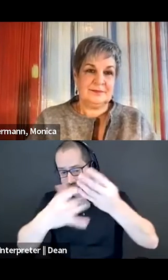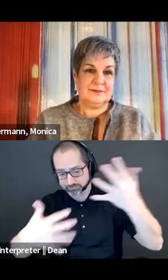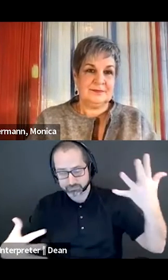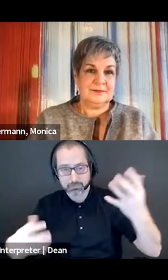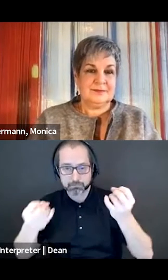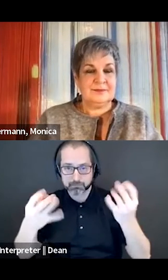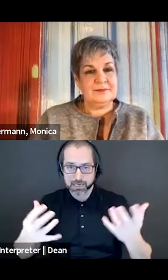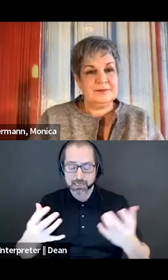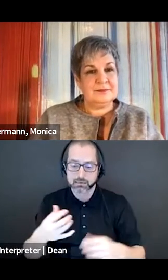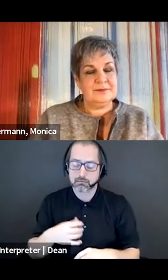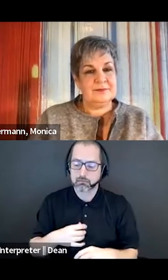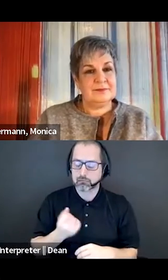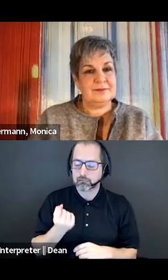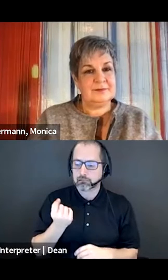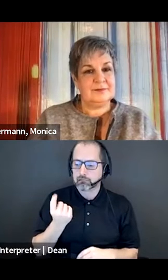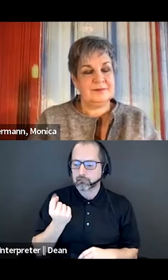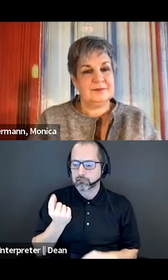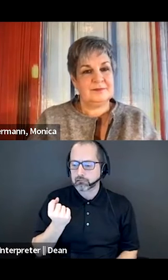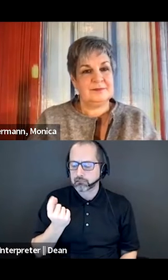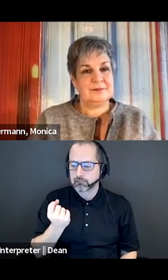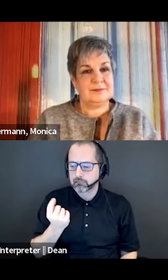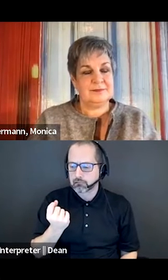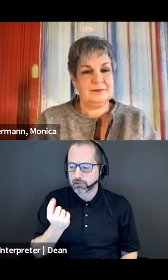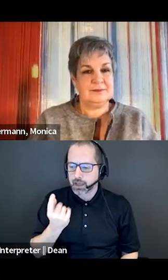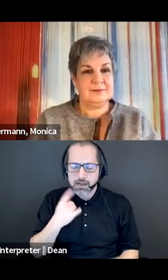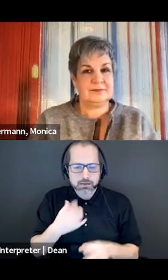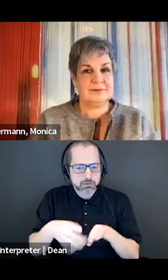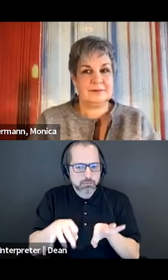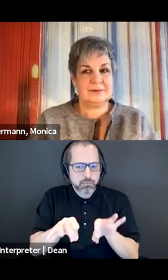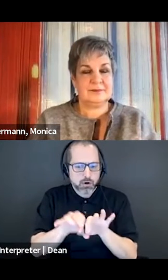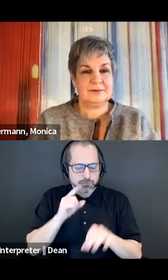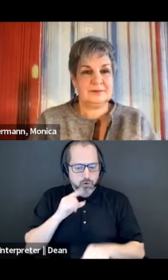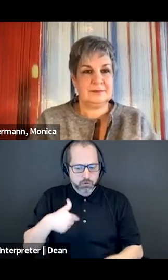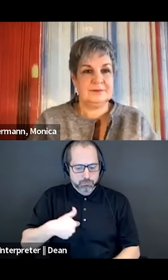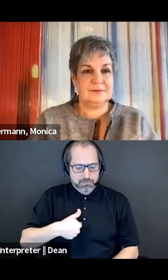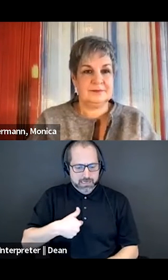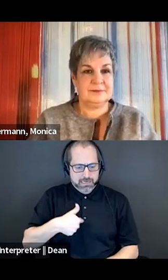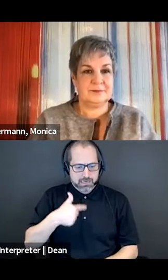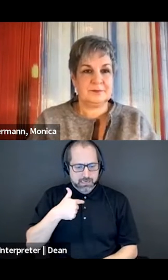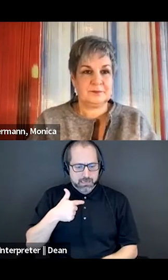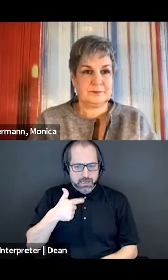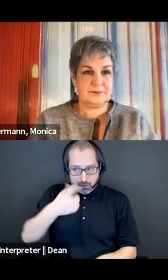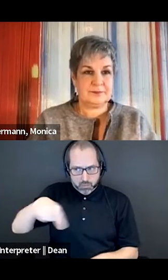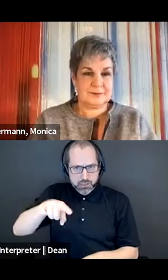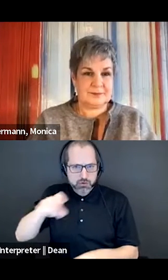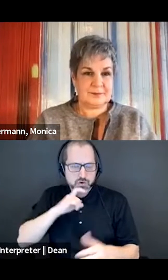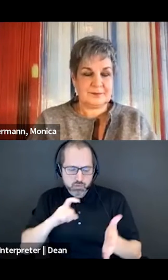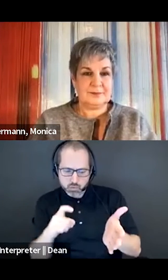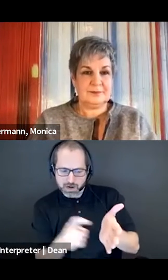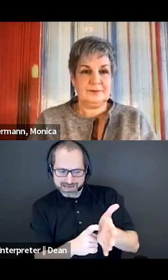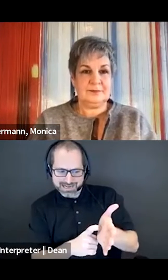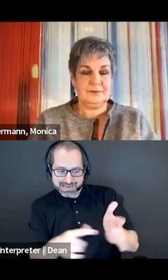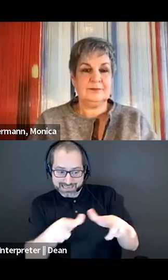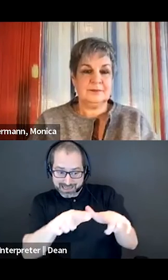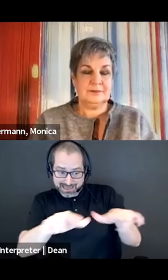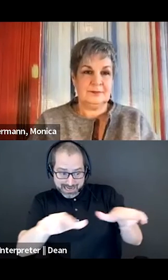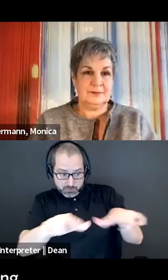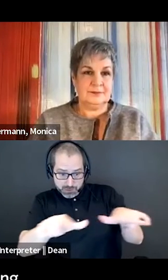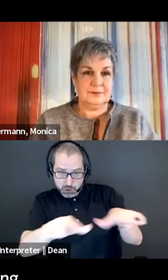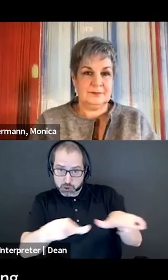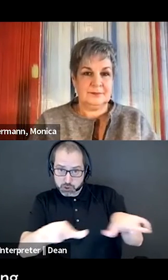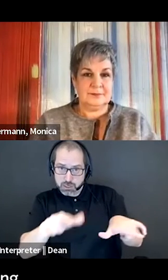think the recognition that we need to have or that I have is that language evolves over time